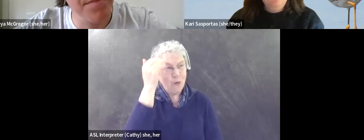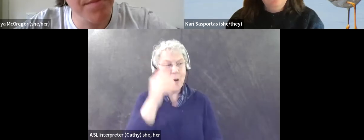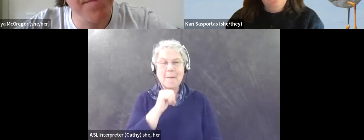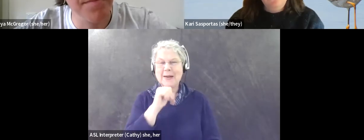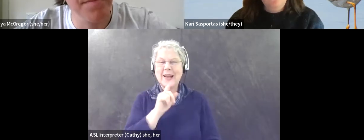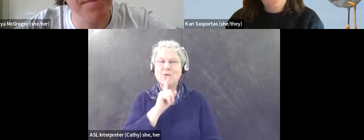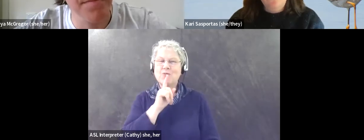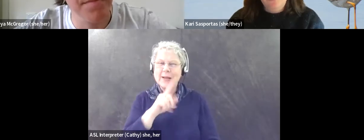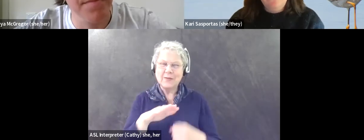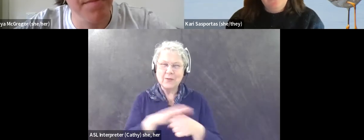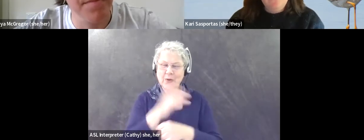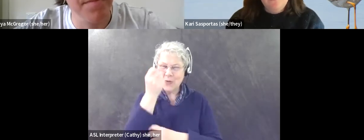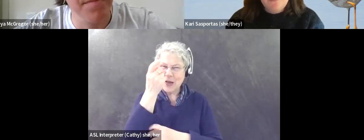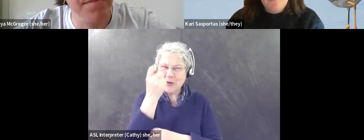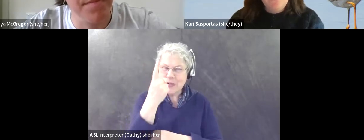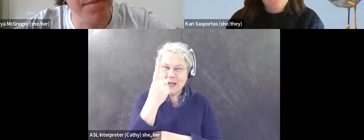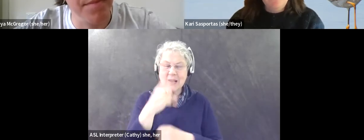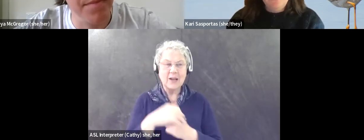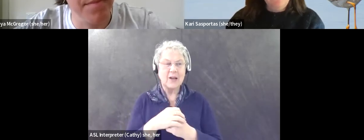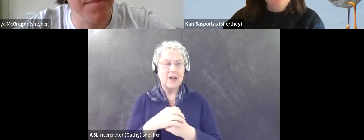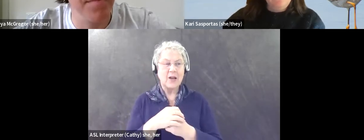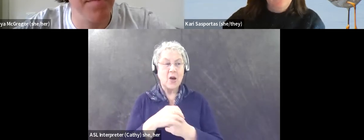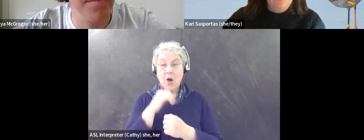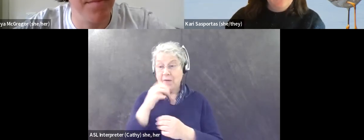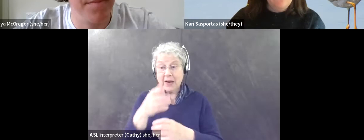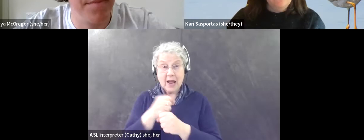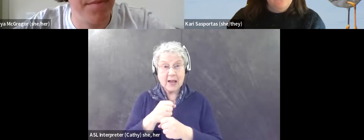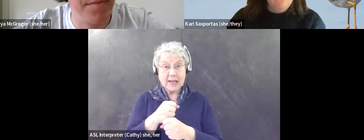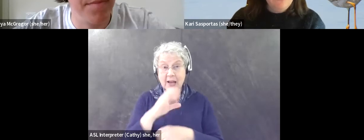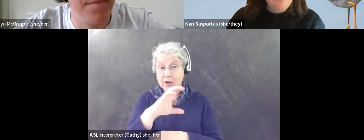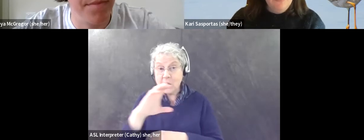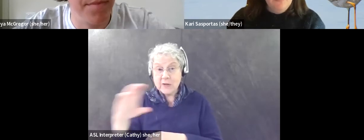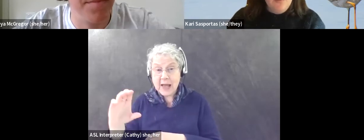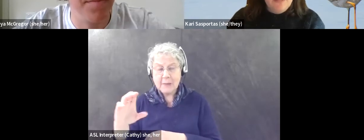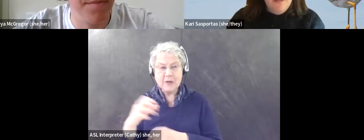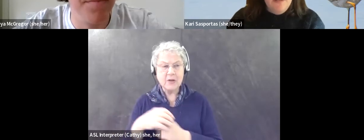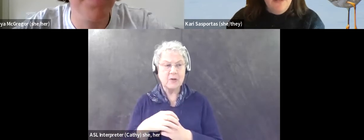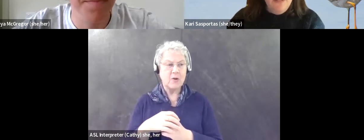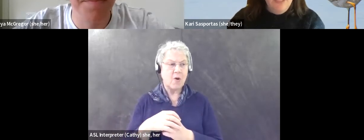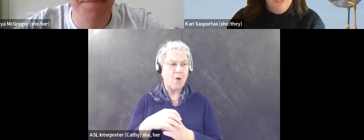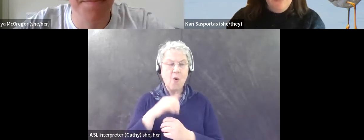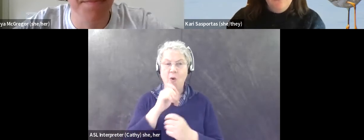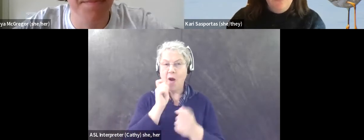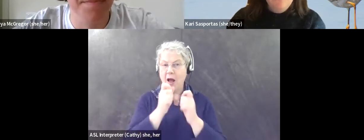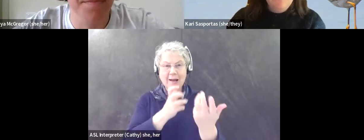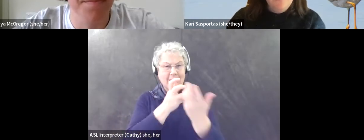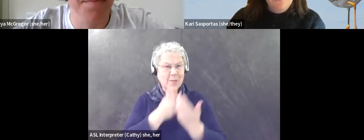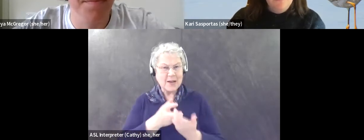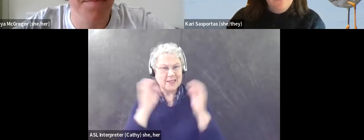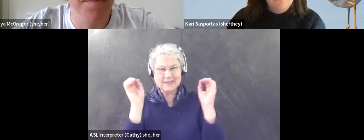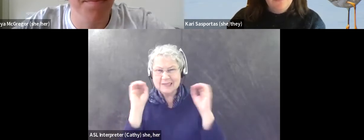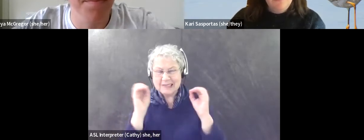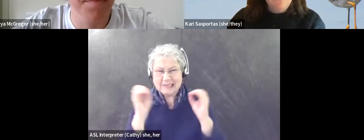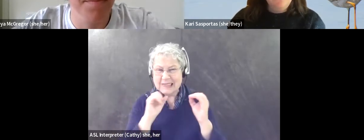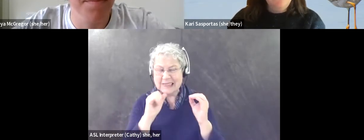or I'm not getting closed captions, or not getting some sort of accommodation that I've requested. And it can be exhausting